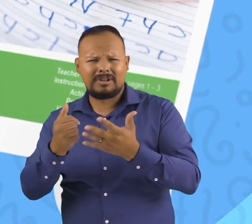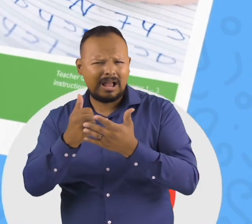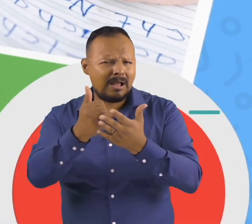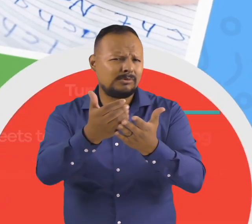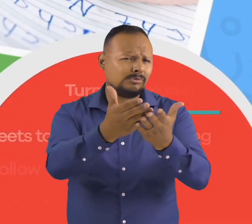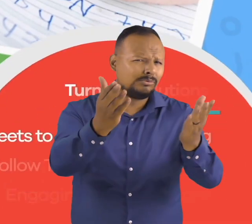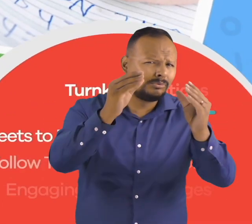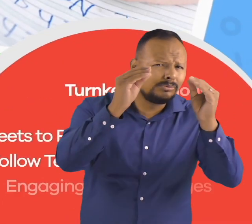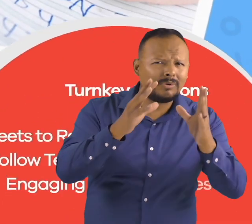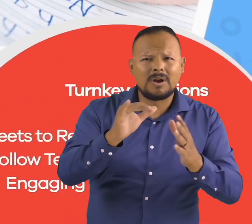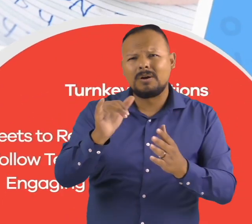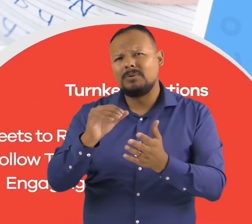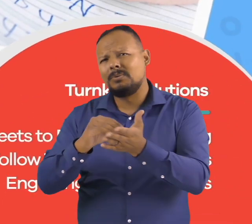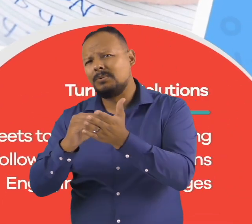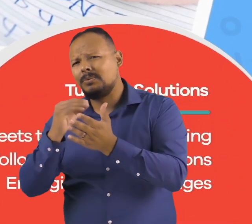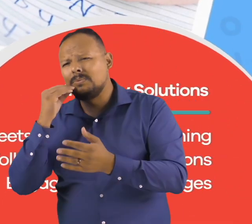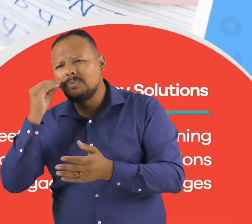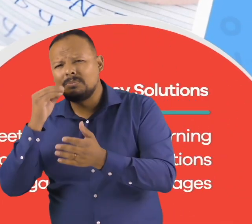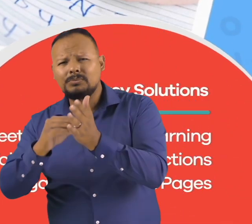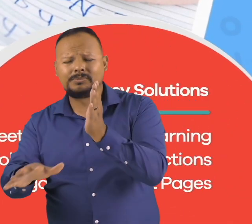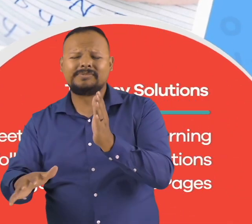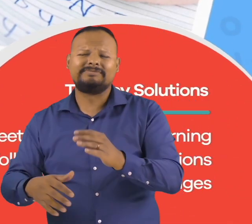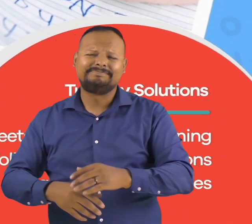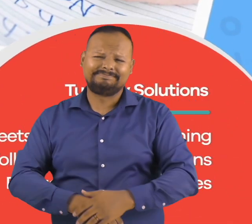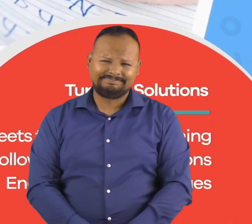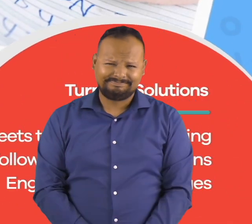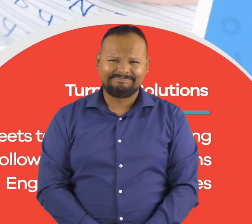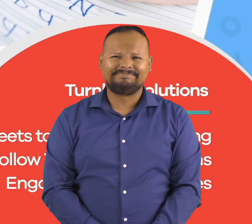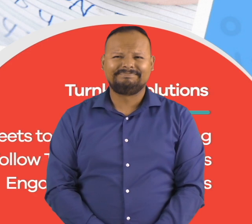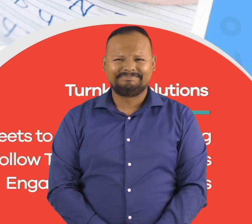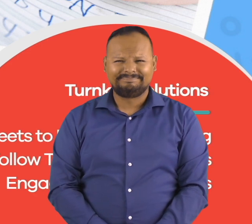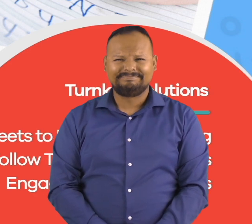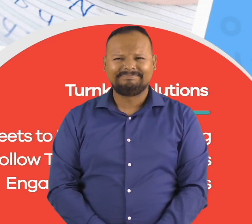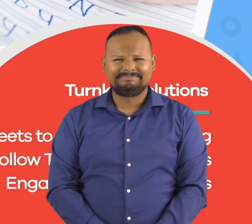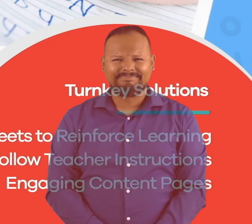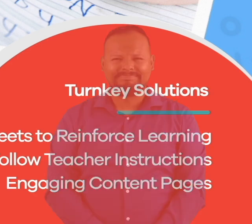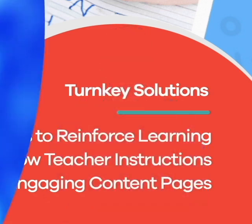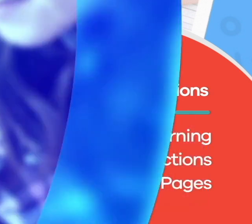resources and turnkey solutions for teachers and homeschoolers.